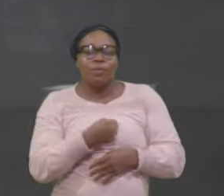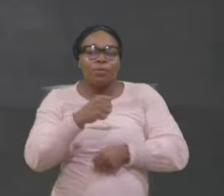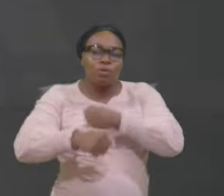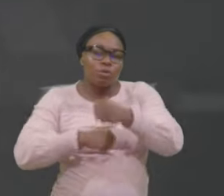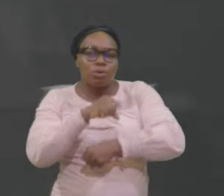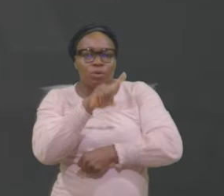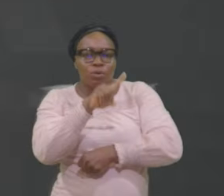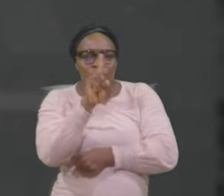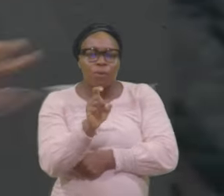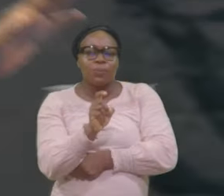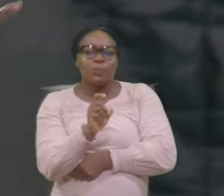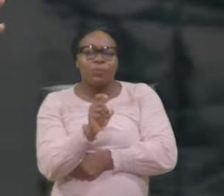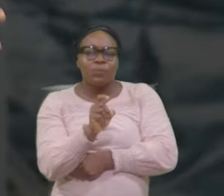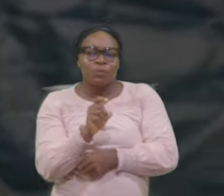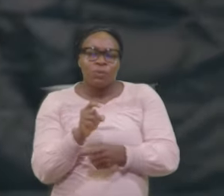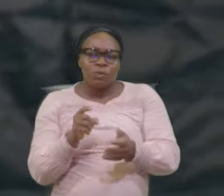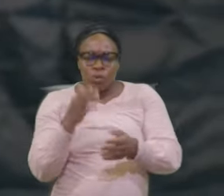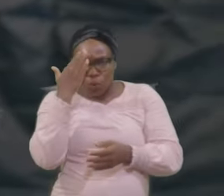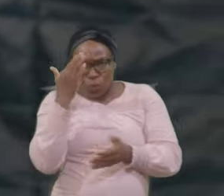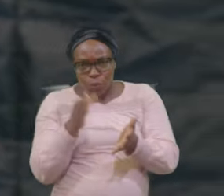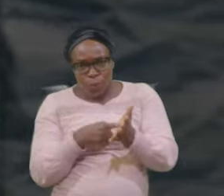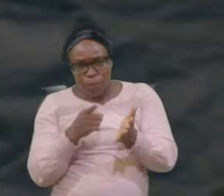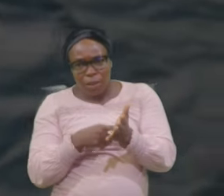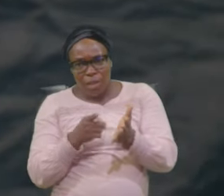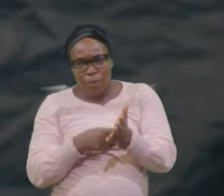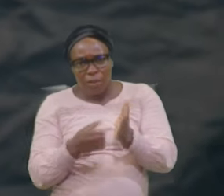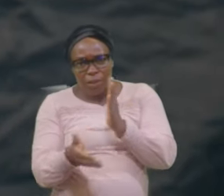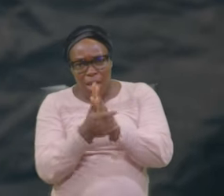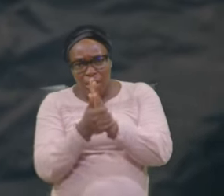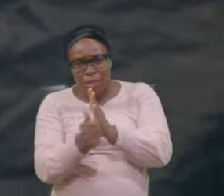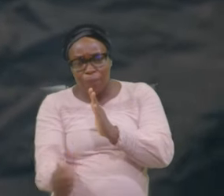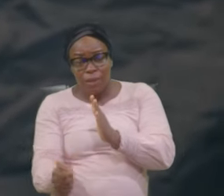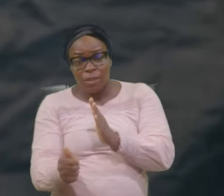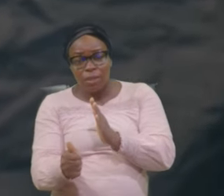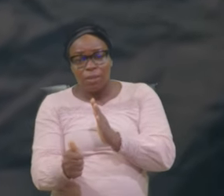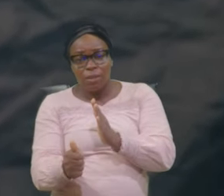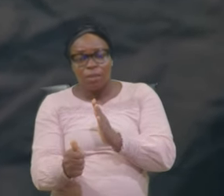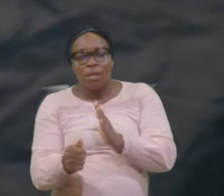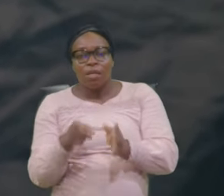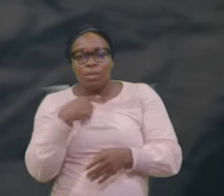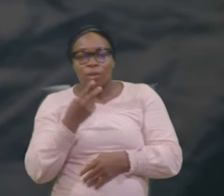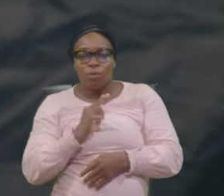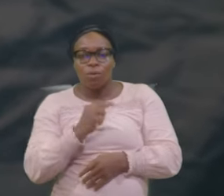The experts Will tell us Your problem Is what you eat